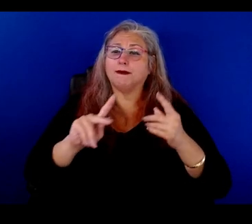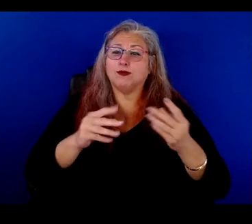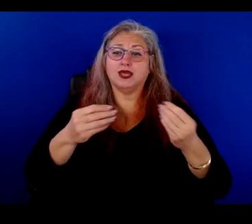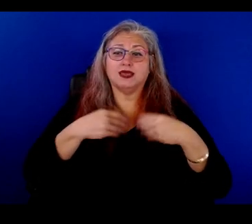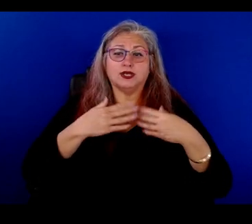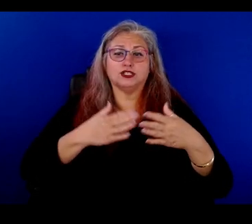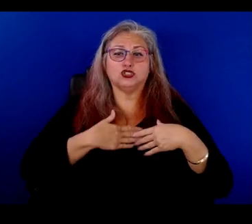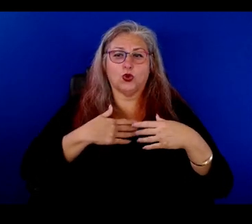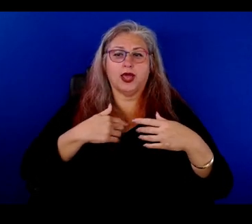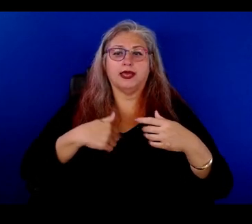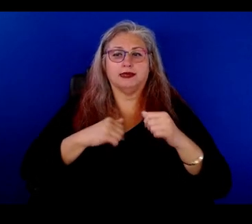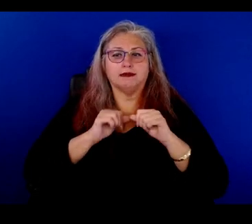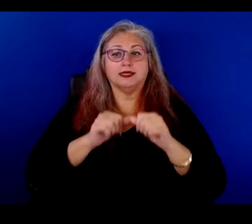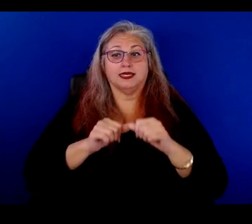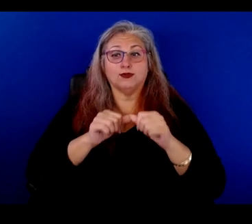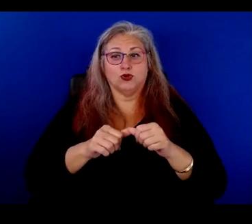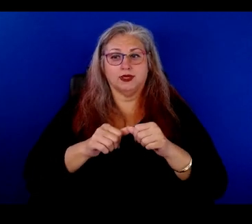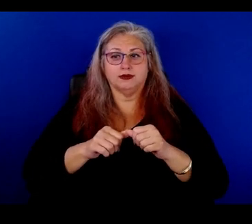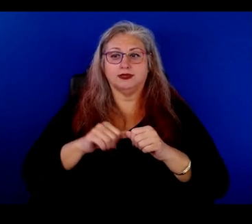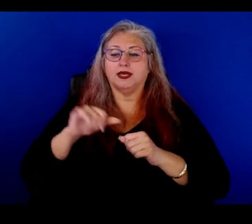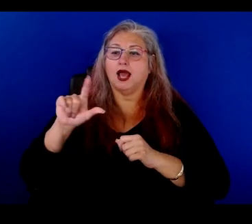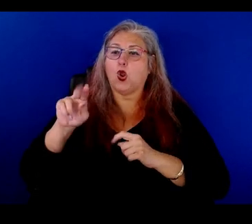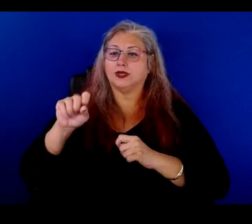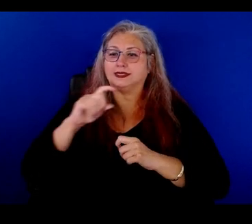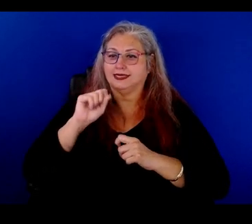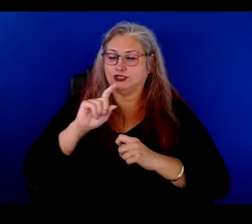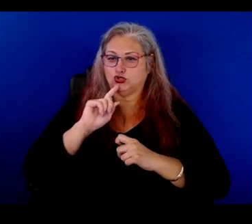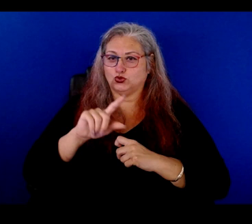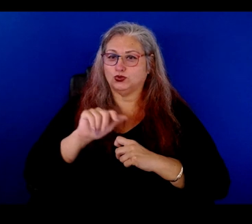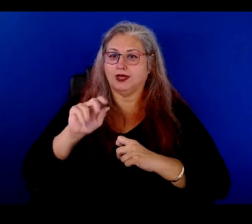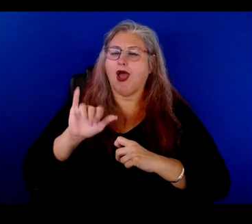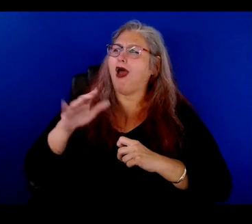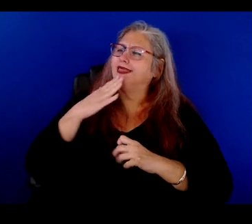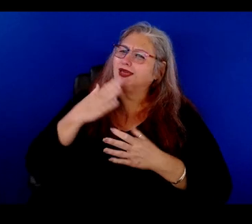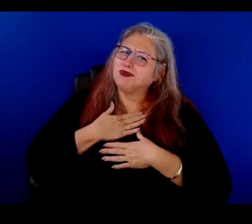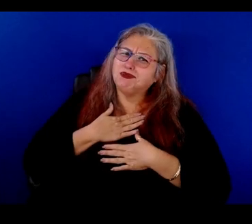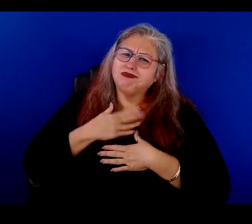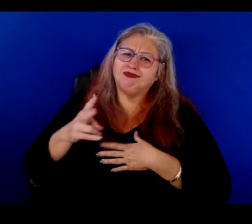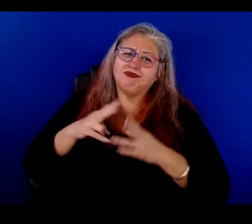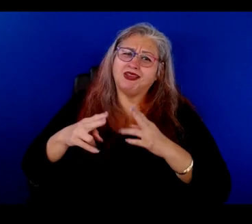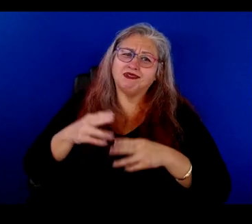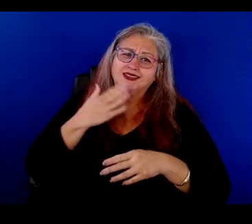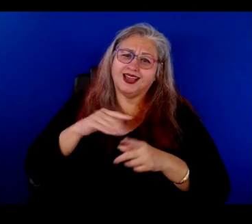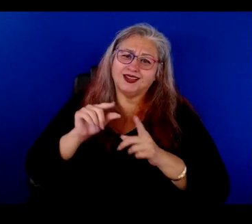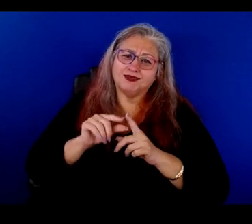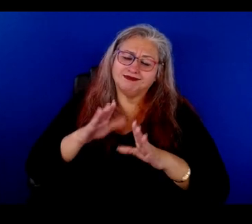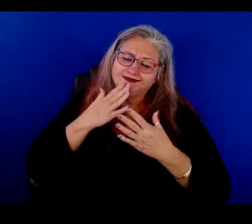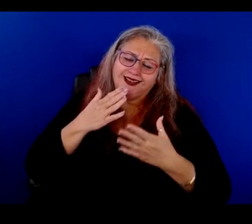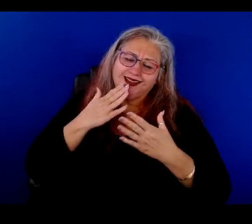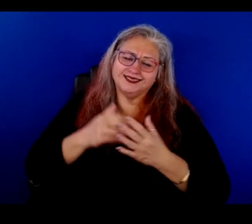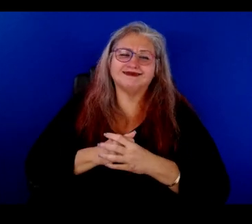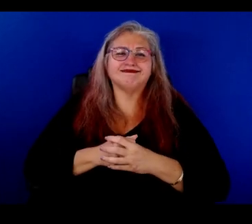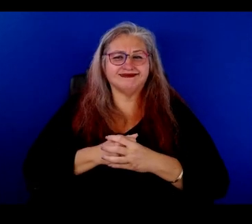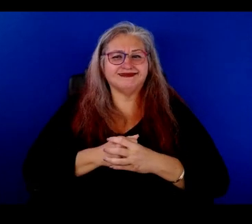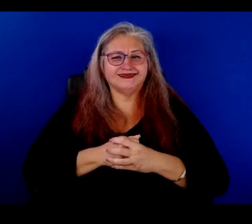joy are keeping us all going. That's true. Yesterday, Aned was saying. Thank you so much. There's some very kind words. Gracias. Oh,